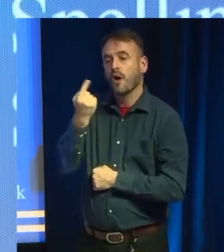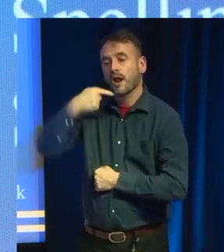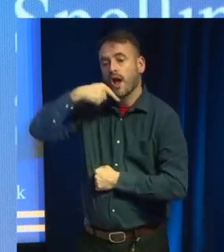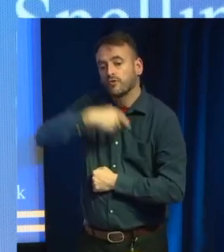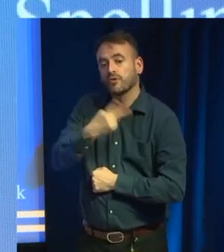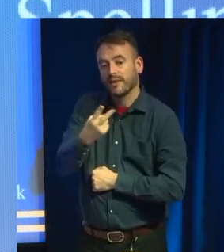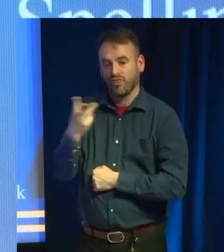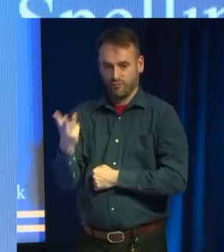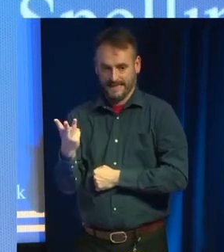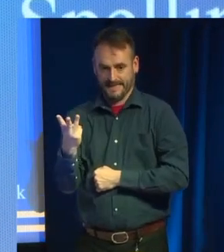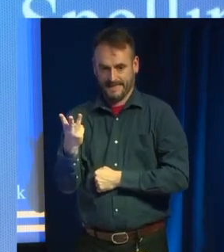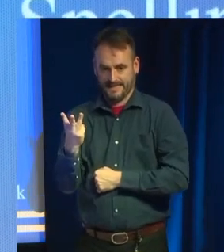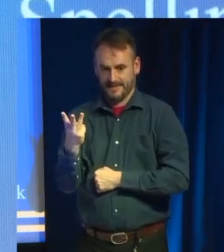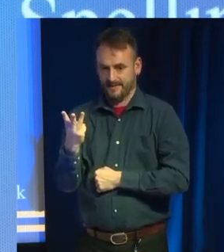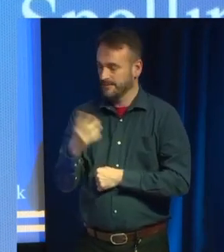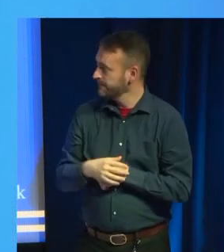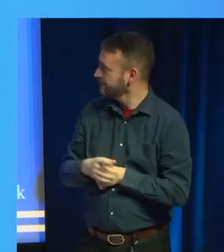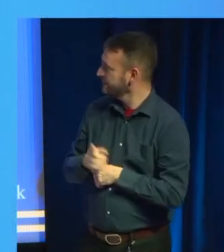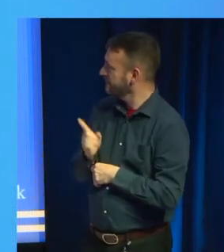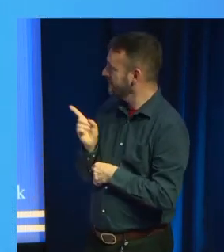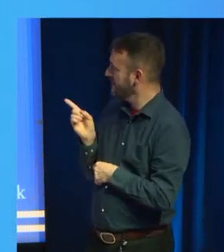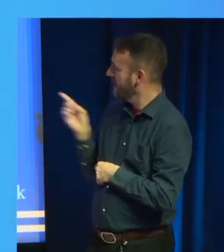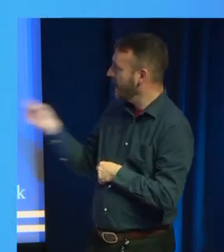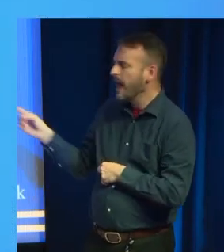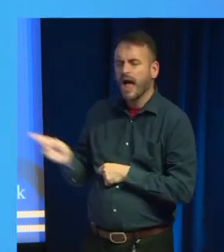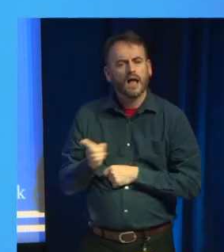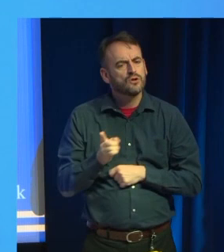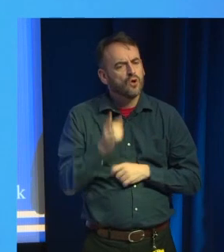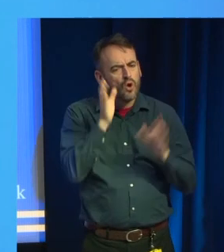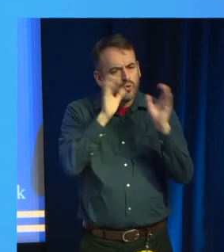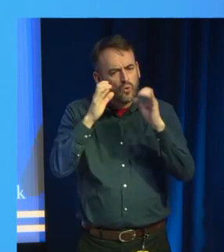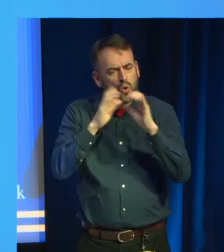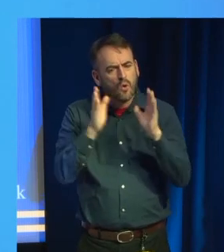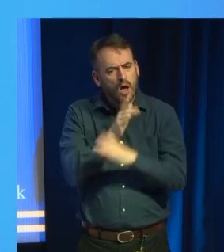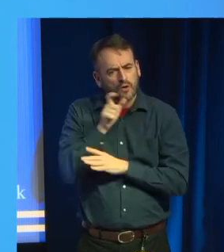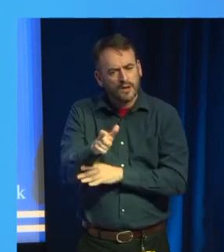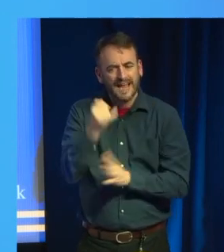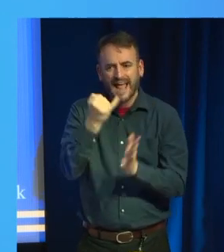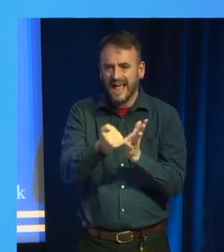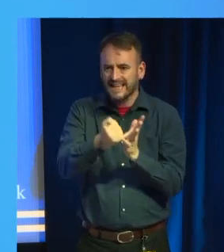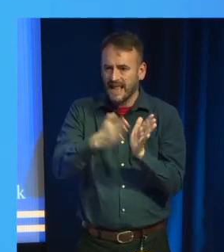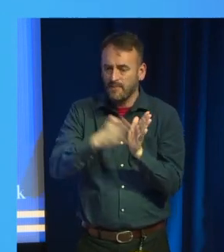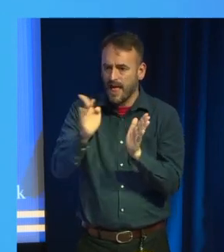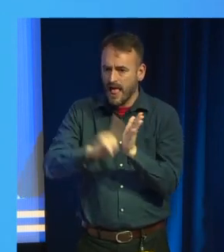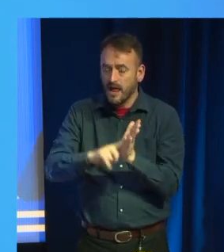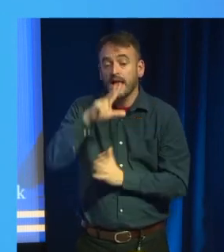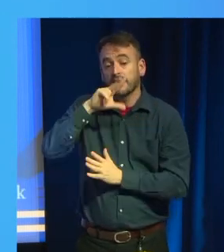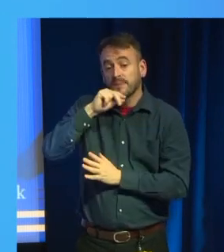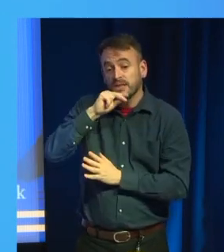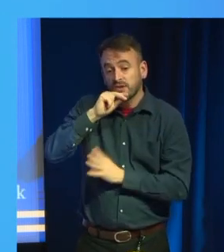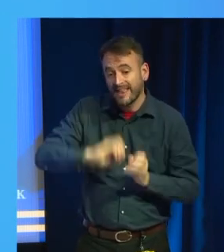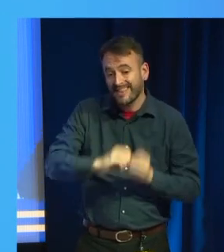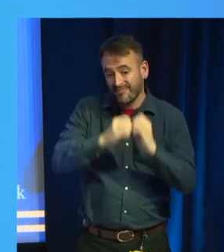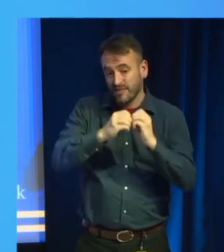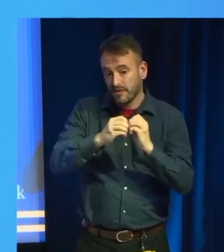password for Google is SSML, Speech Synthesis Markup Language. So, in the same way that you can put italics and